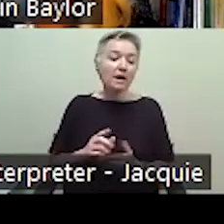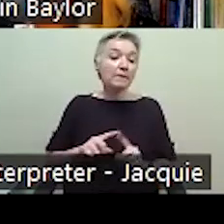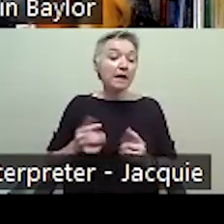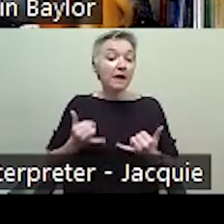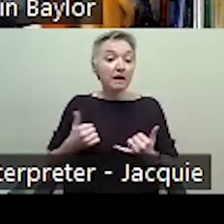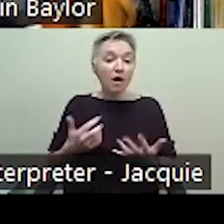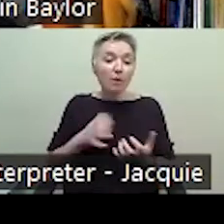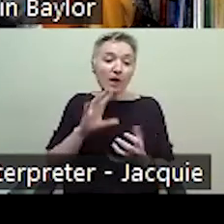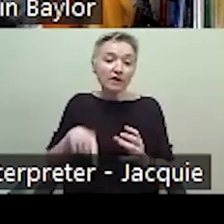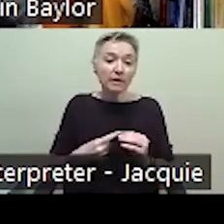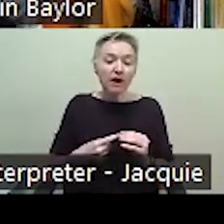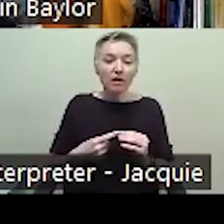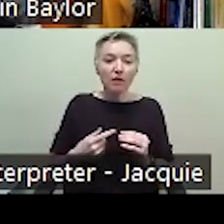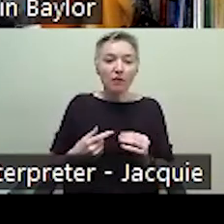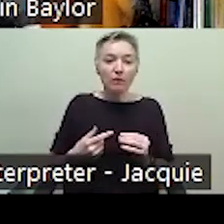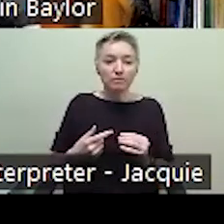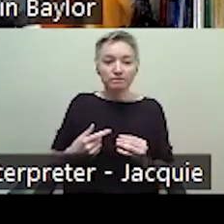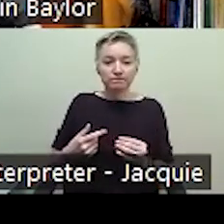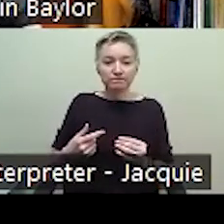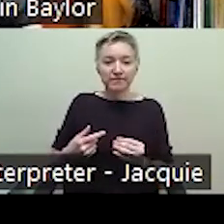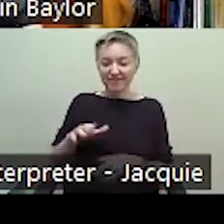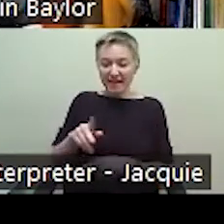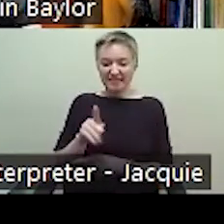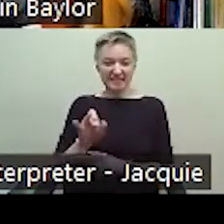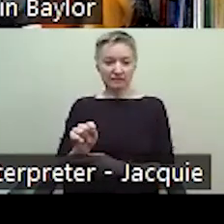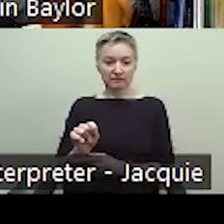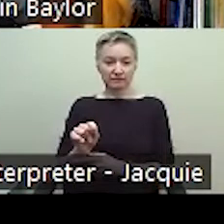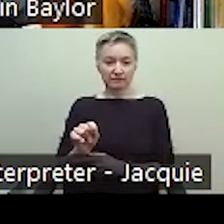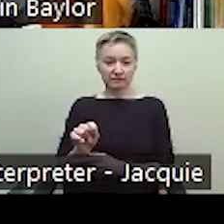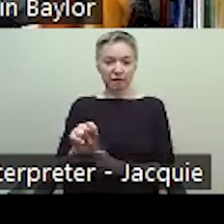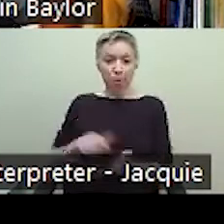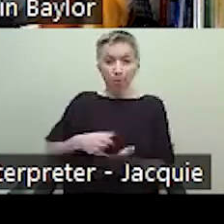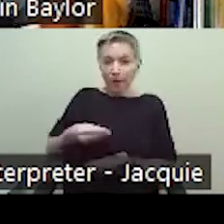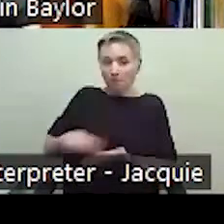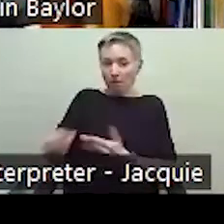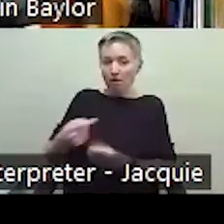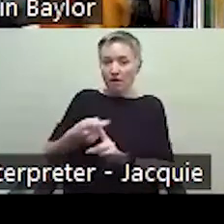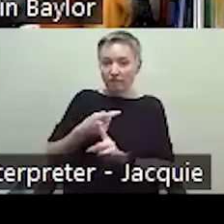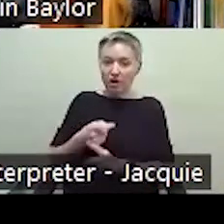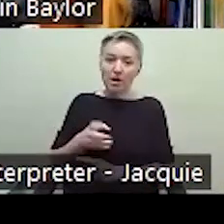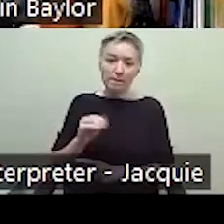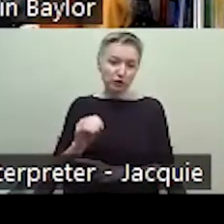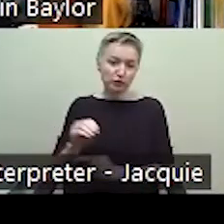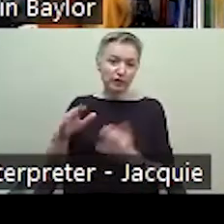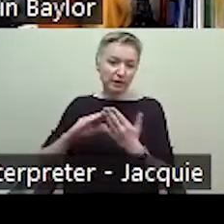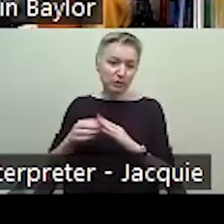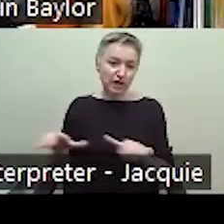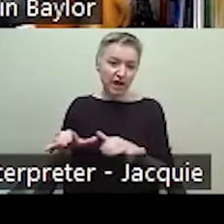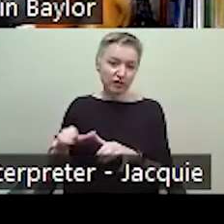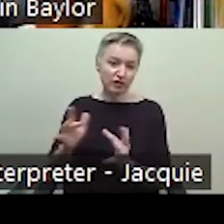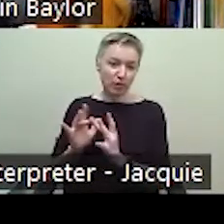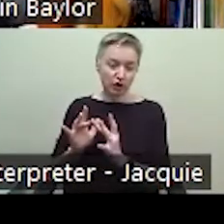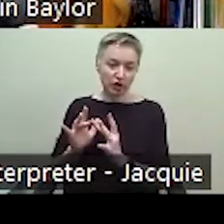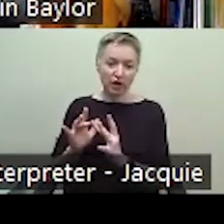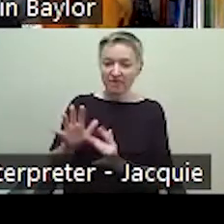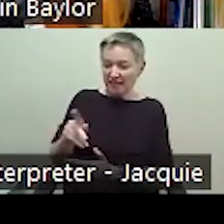what is included in the kit, like that we purchased from the Missouri Community Action Network. It literally is